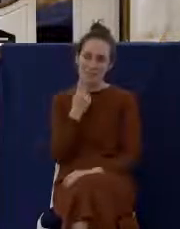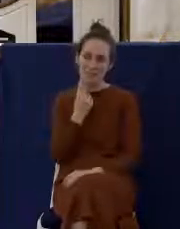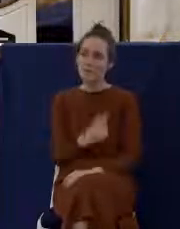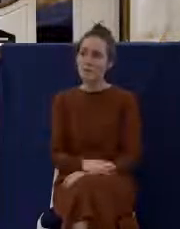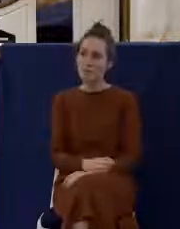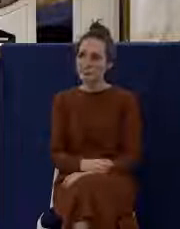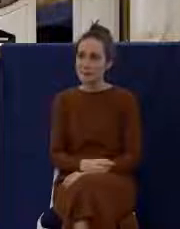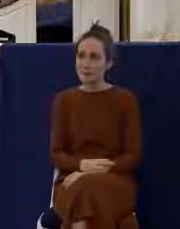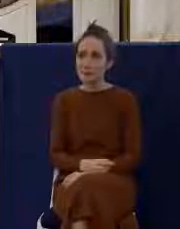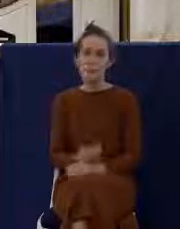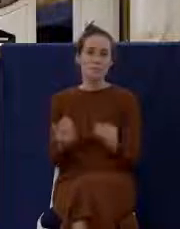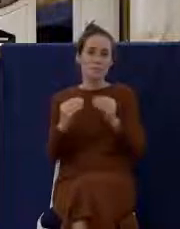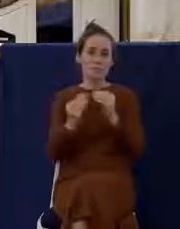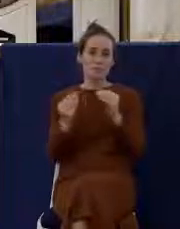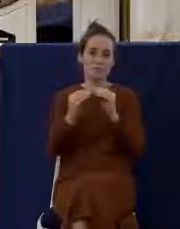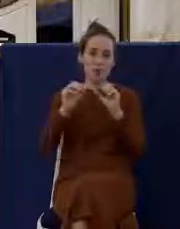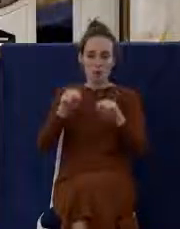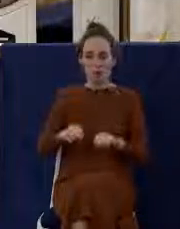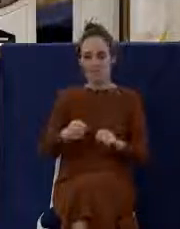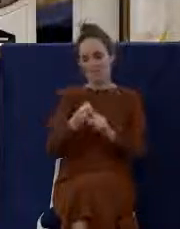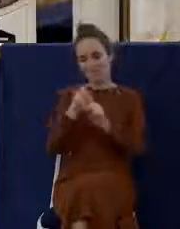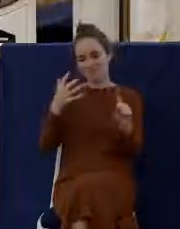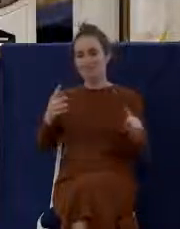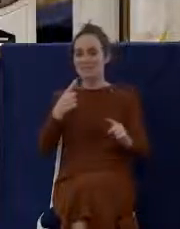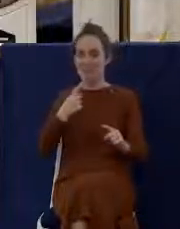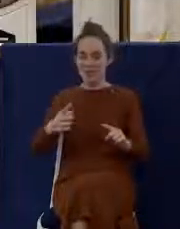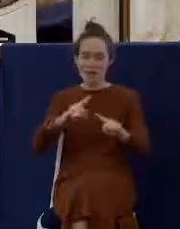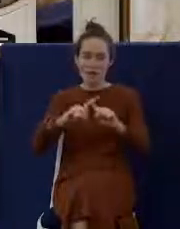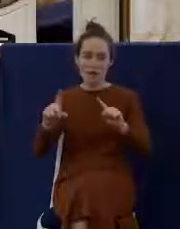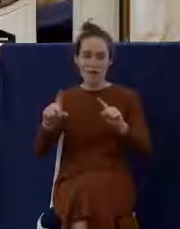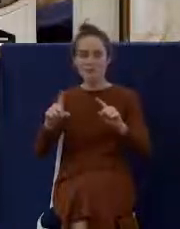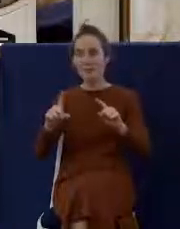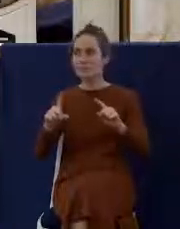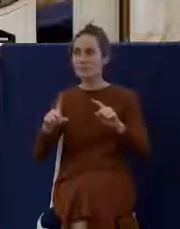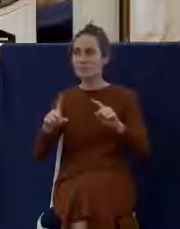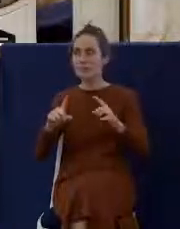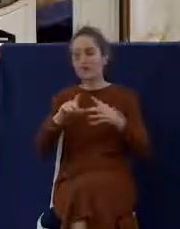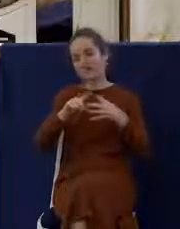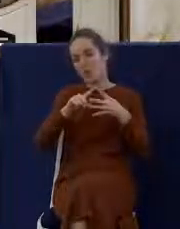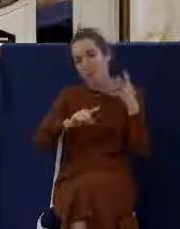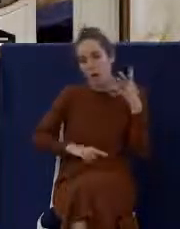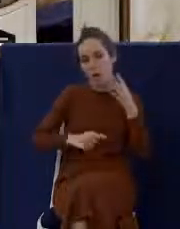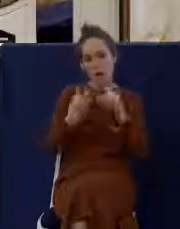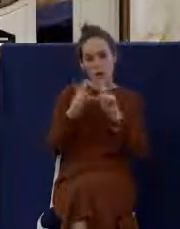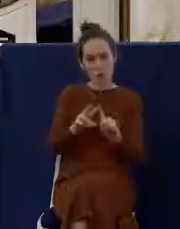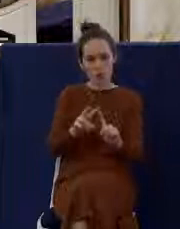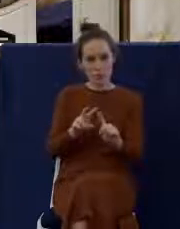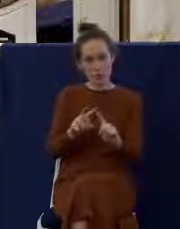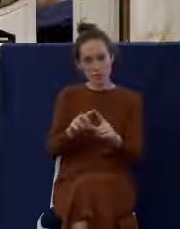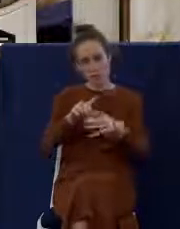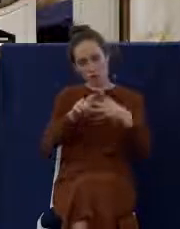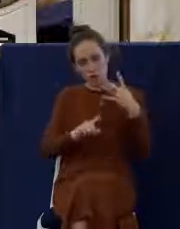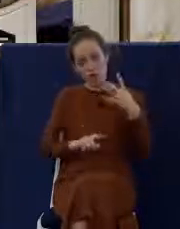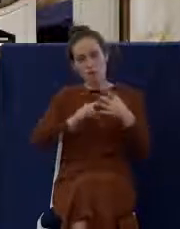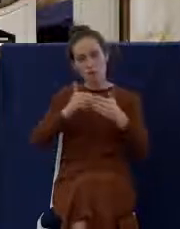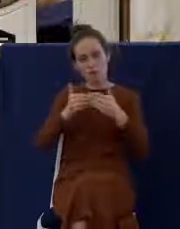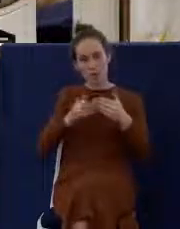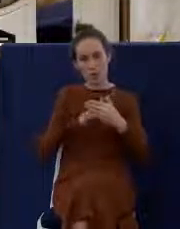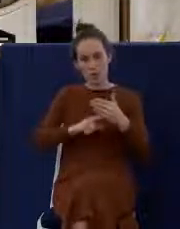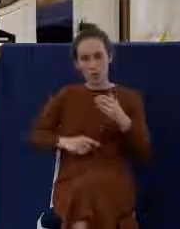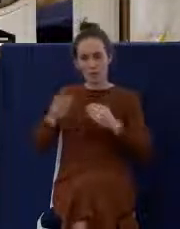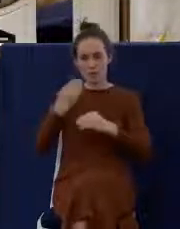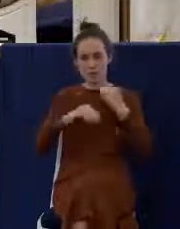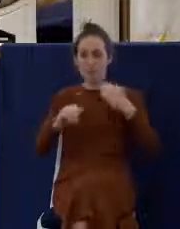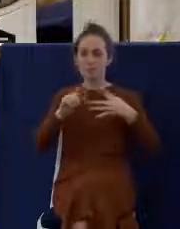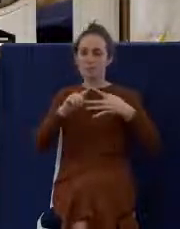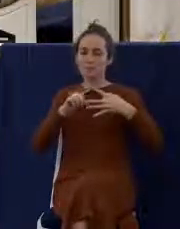again, there's so much more I could say, but let me just give you four looks that we should take when we do the Lord's Supper. Four looks. First of all, we look back.